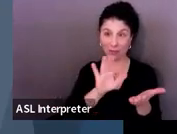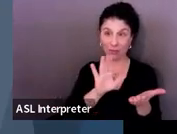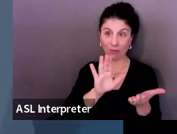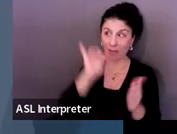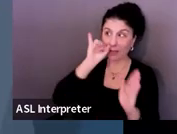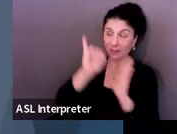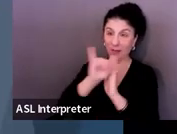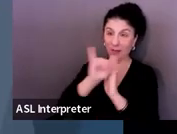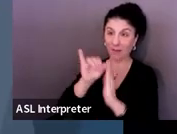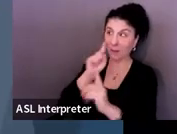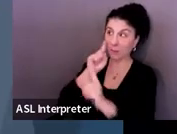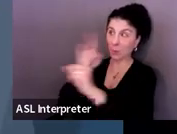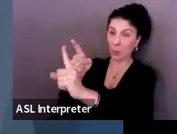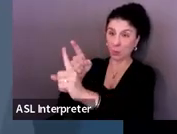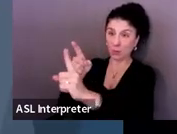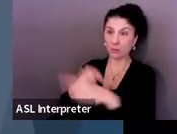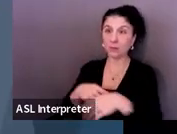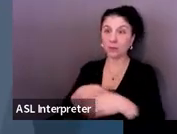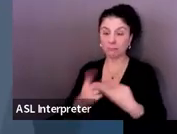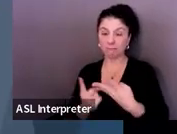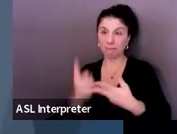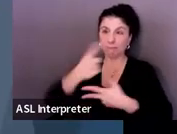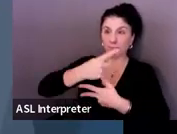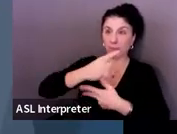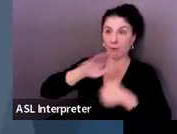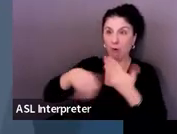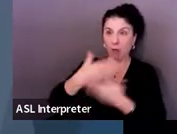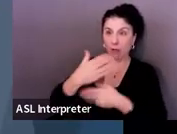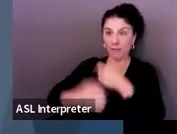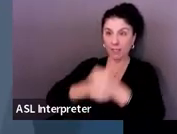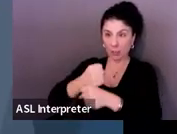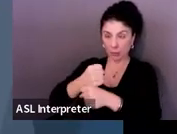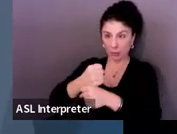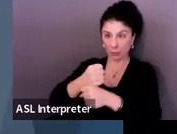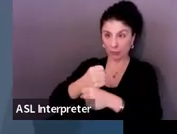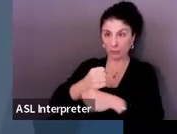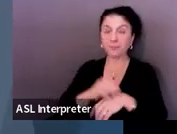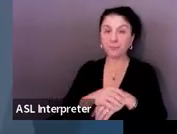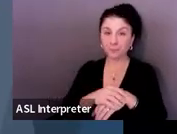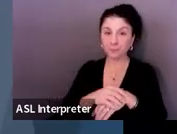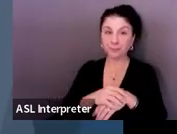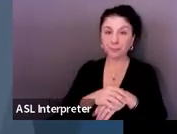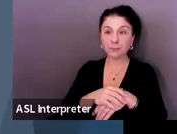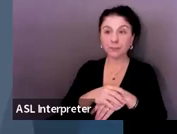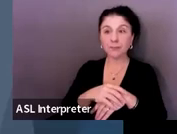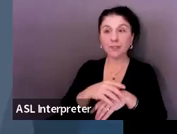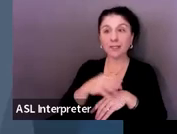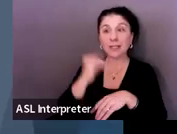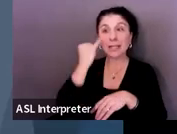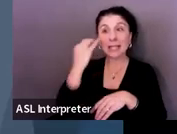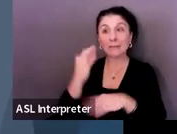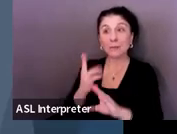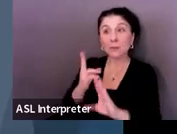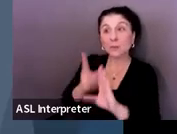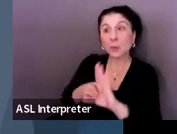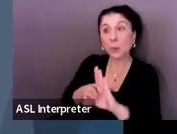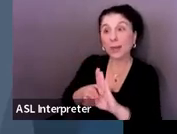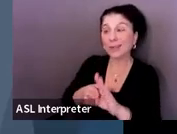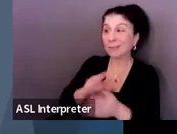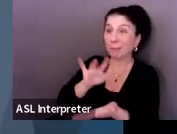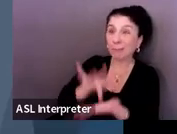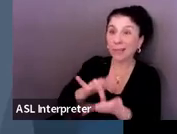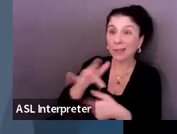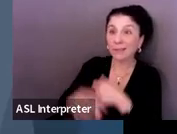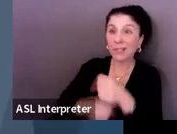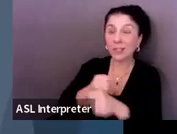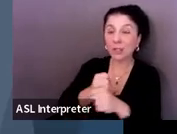It should be multi-year through the exit of high school. If the student does enter mid-year, just start at the current date that they come